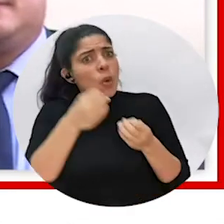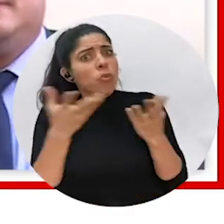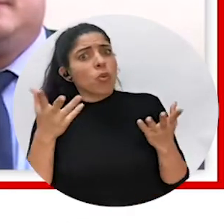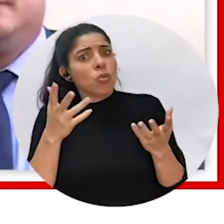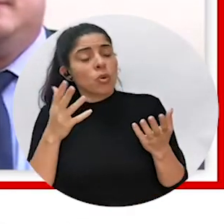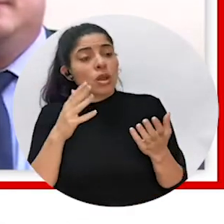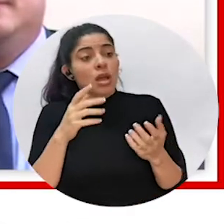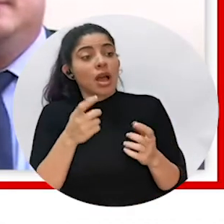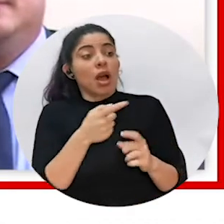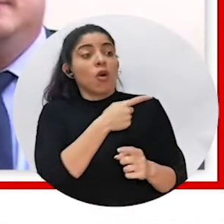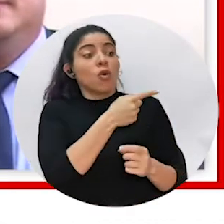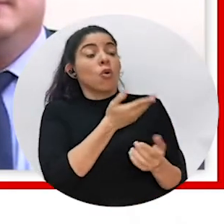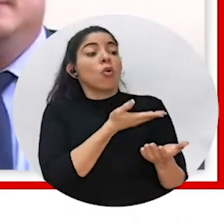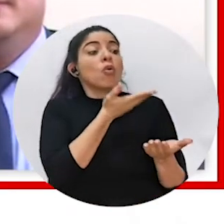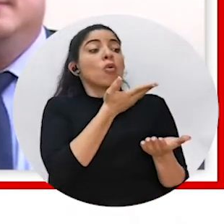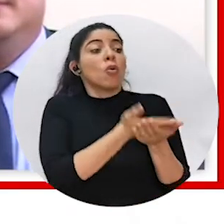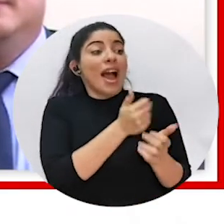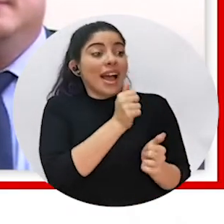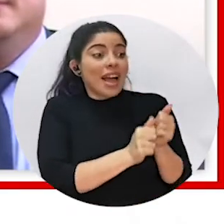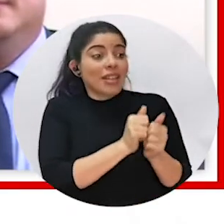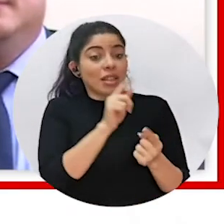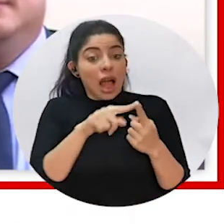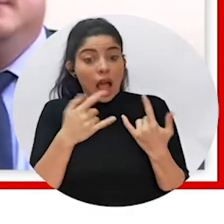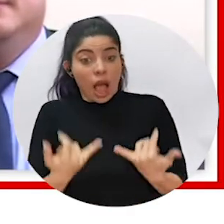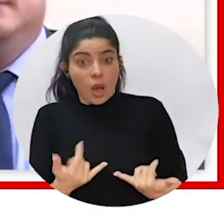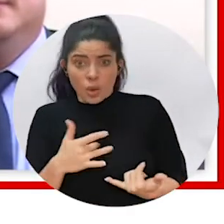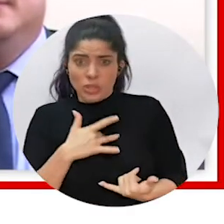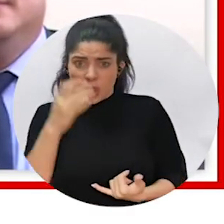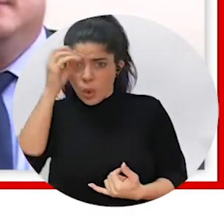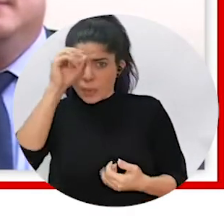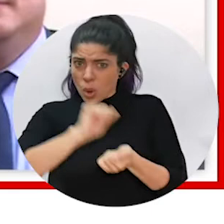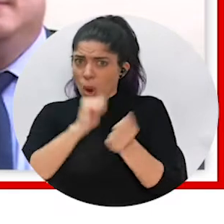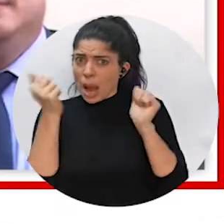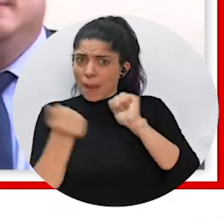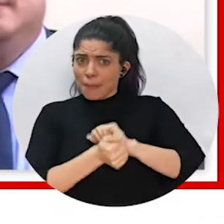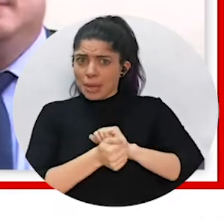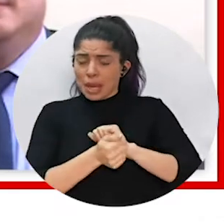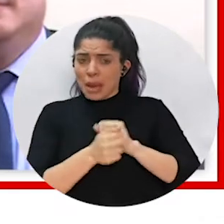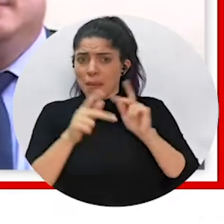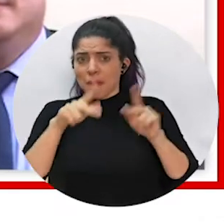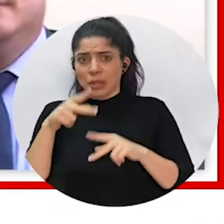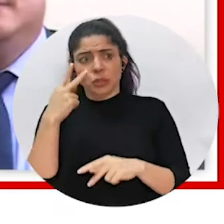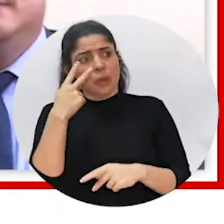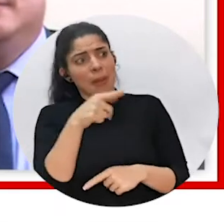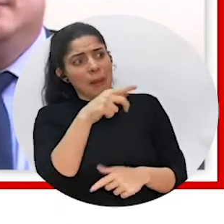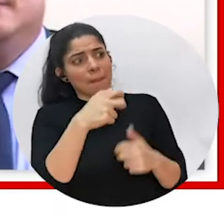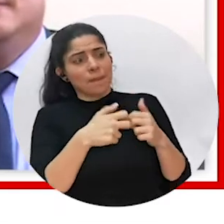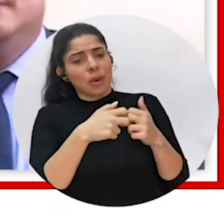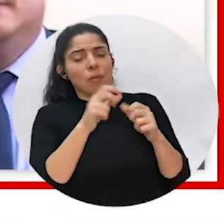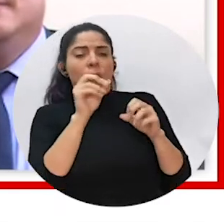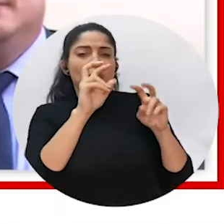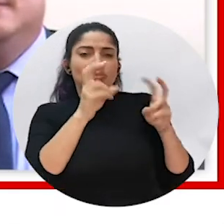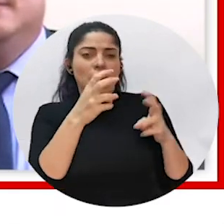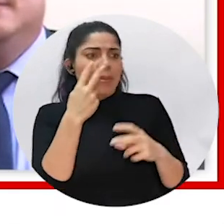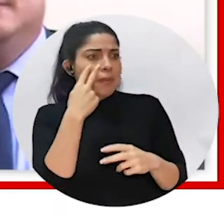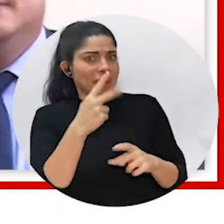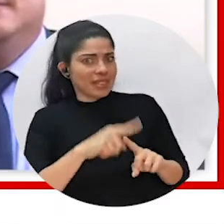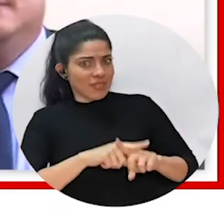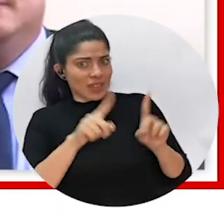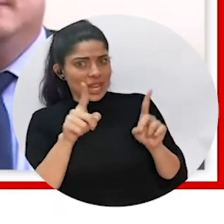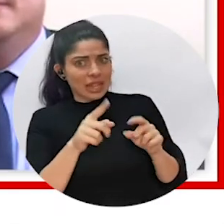change in public opinion since you ran for office, ran for president? I mean, are people thinking about this issue differently?